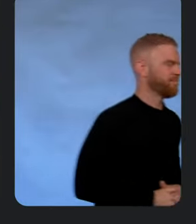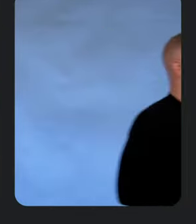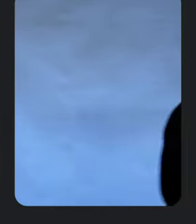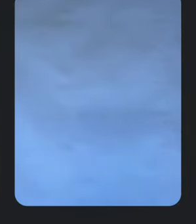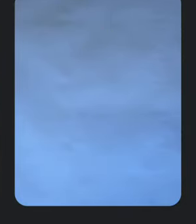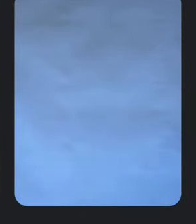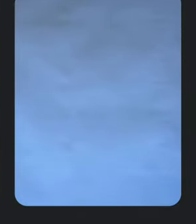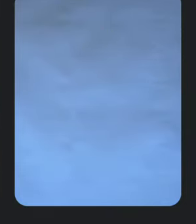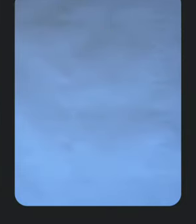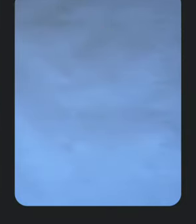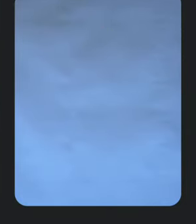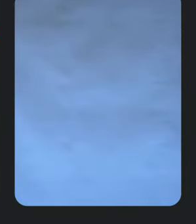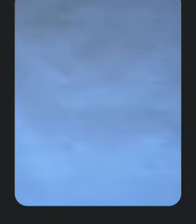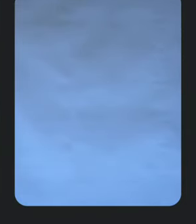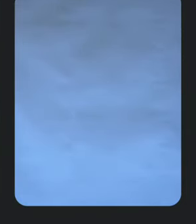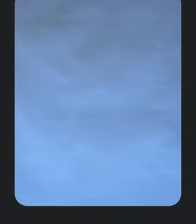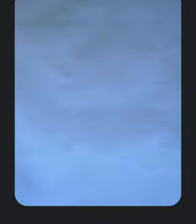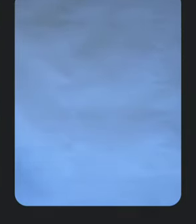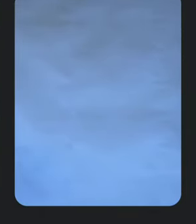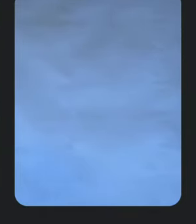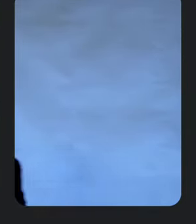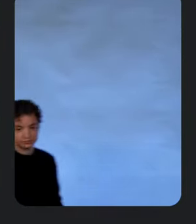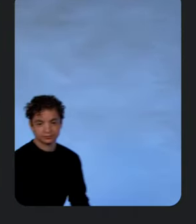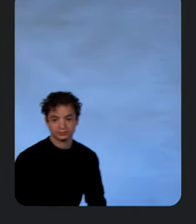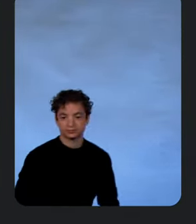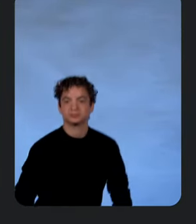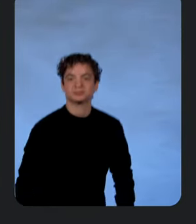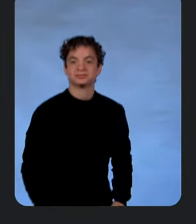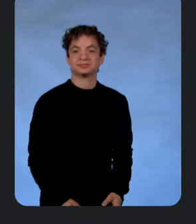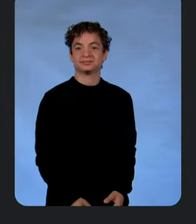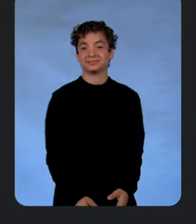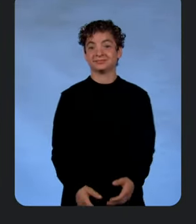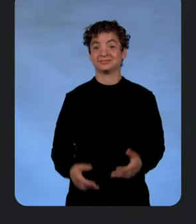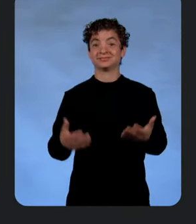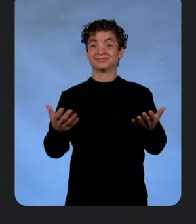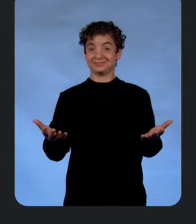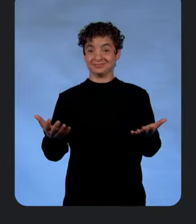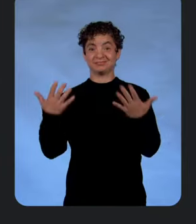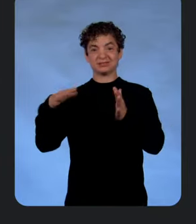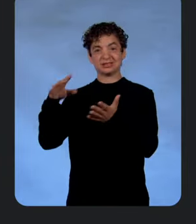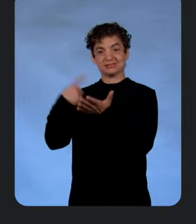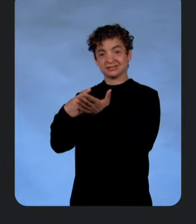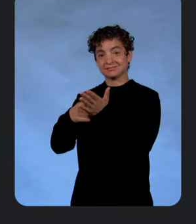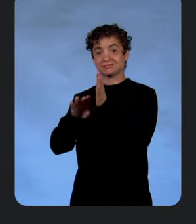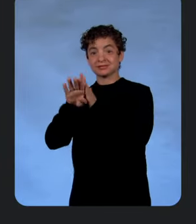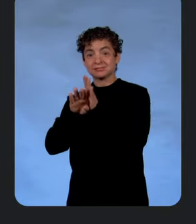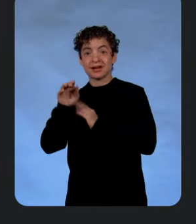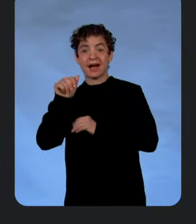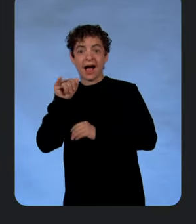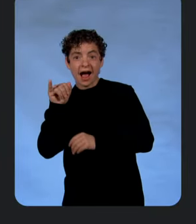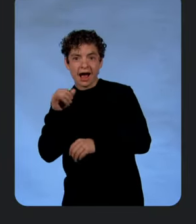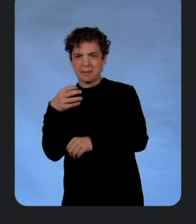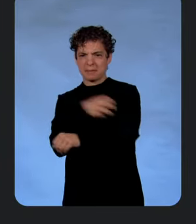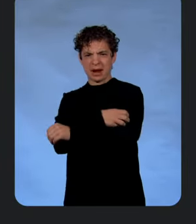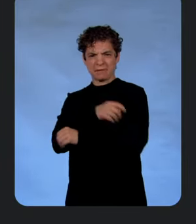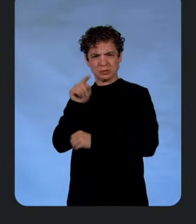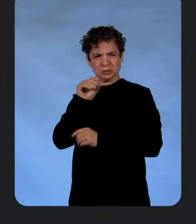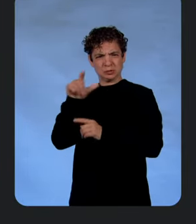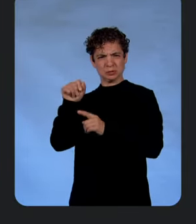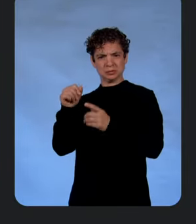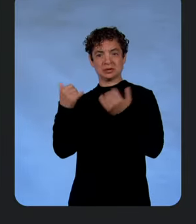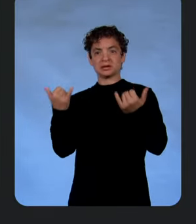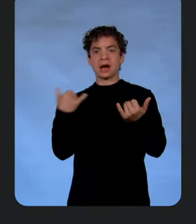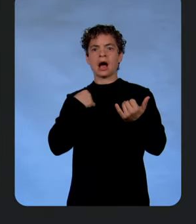We've talked about developing with AI and building powerful AI applications using developer tools. Now, let's take a look at how